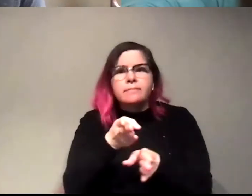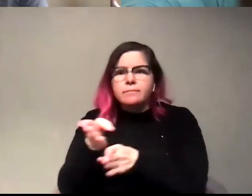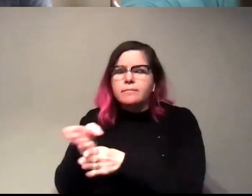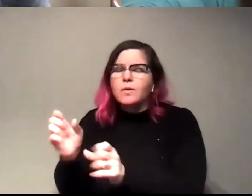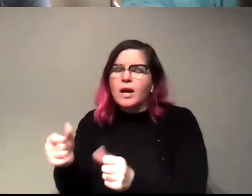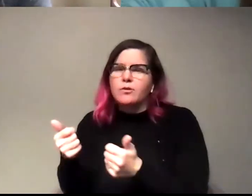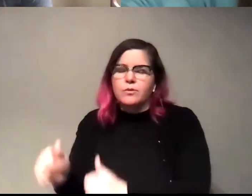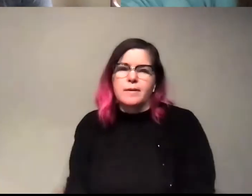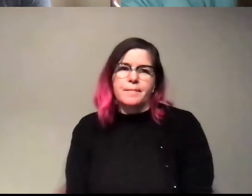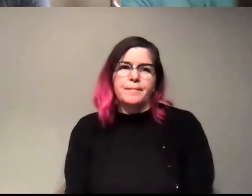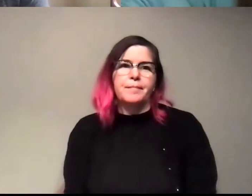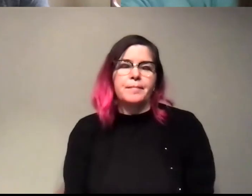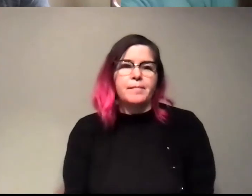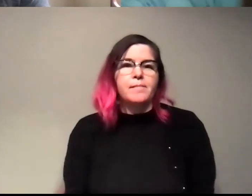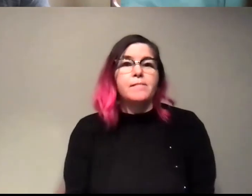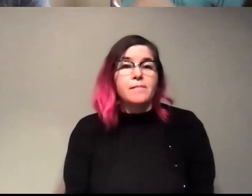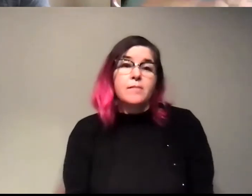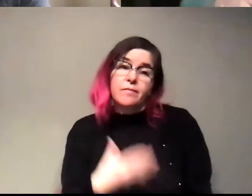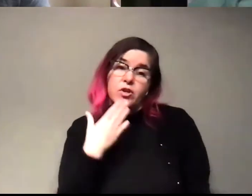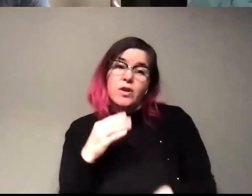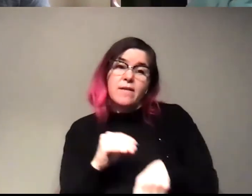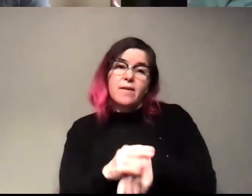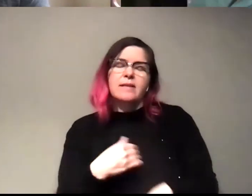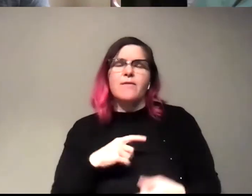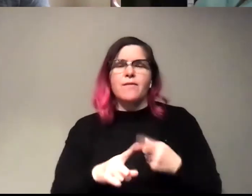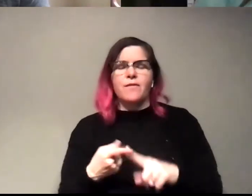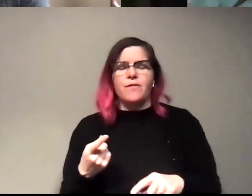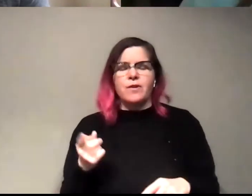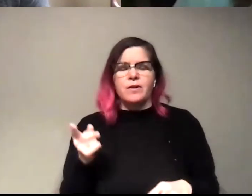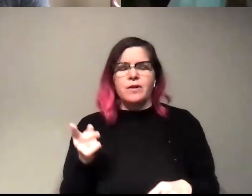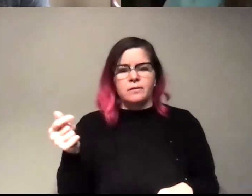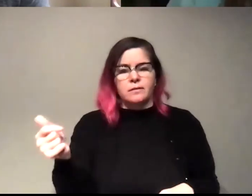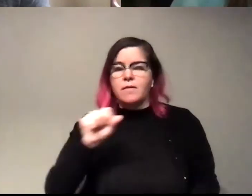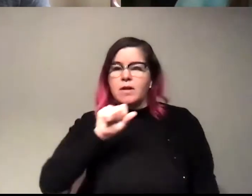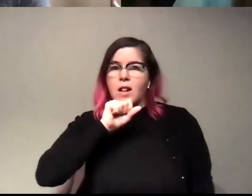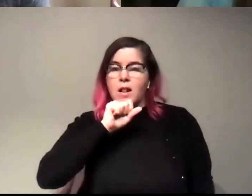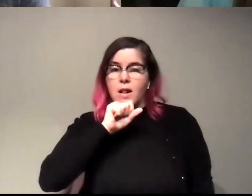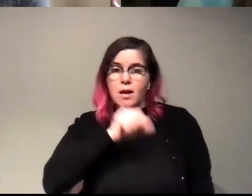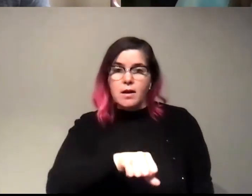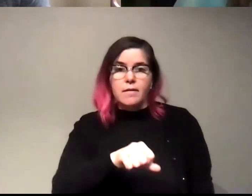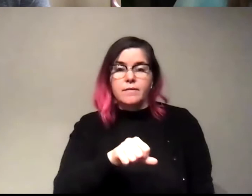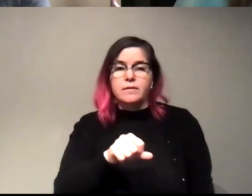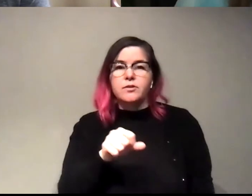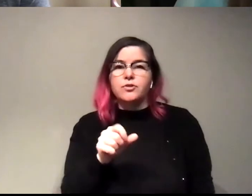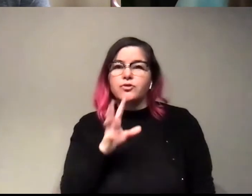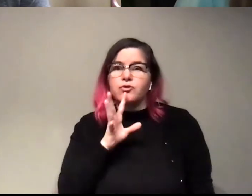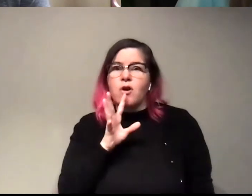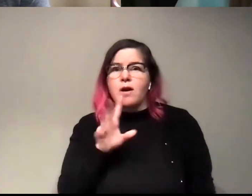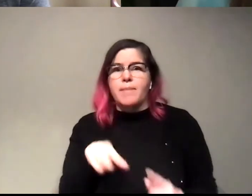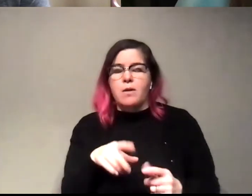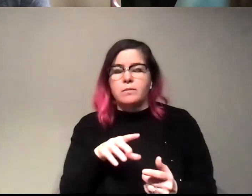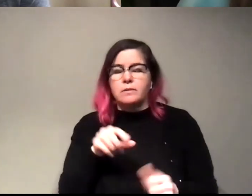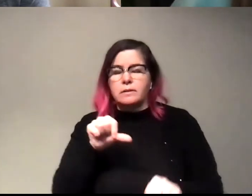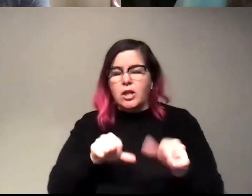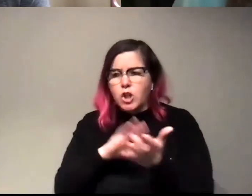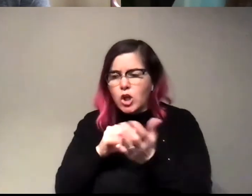I think that's solid advice. I have a buddy who loves talking about science and learning about science so, so,